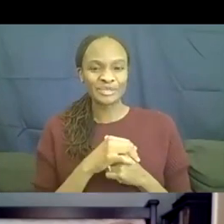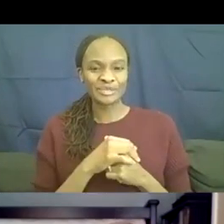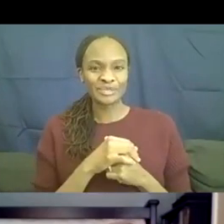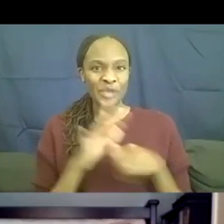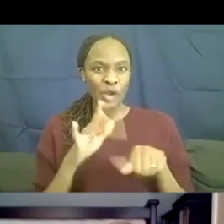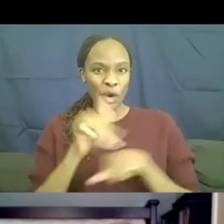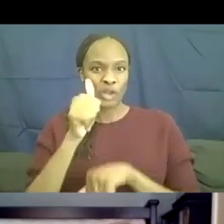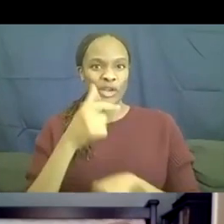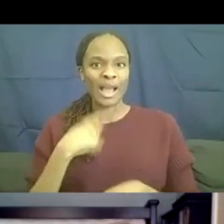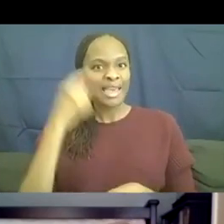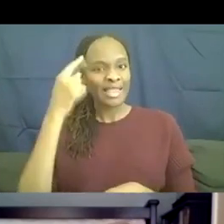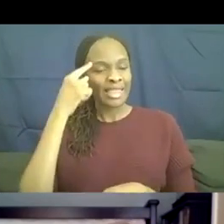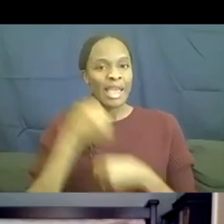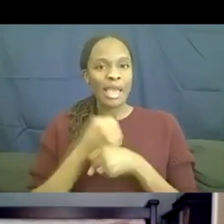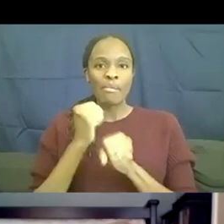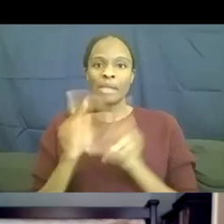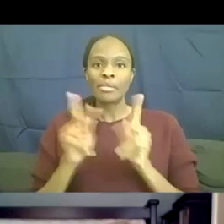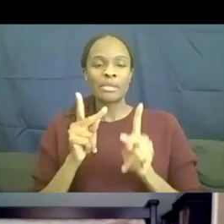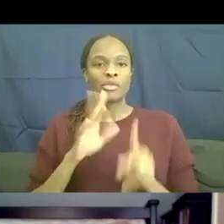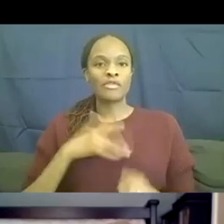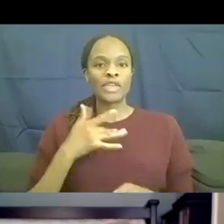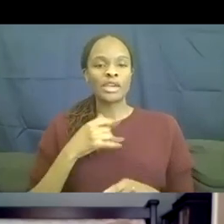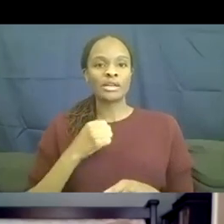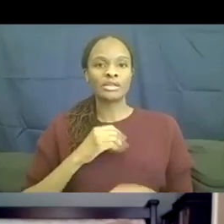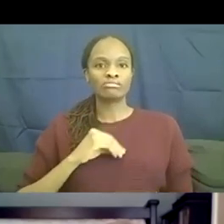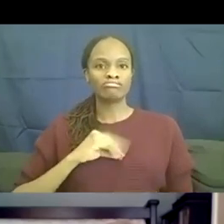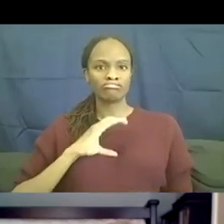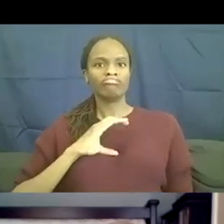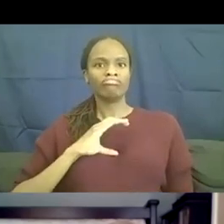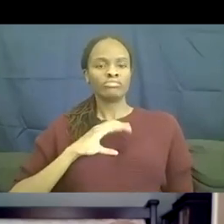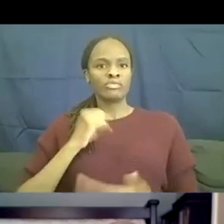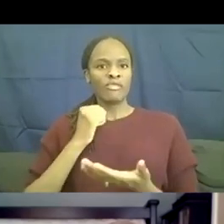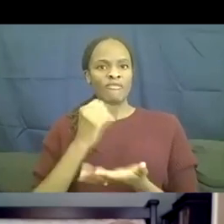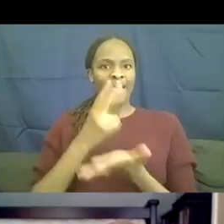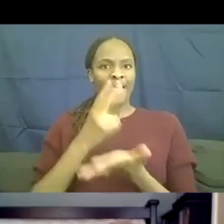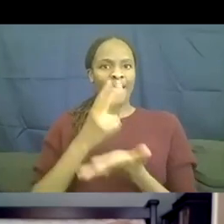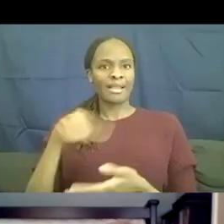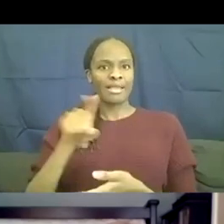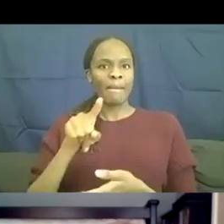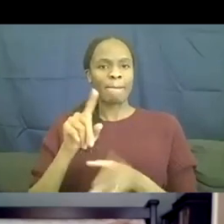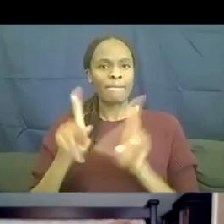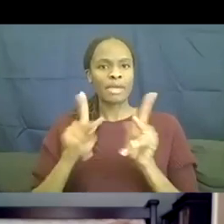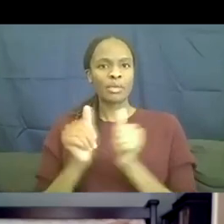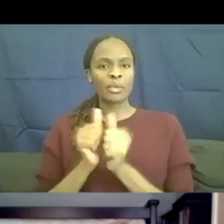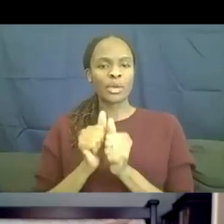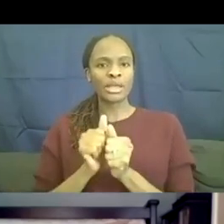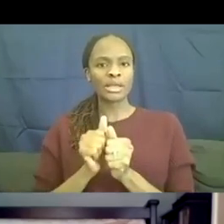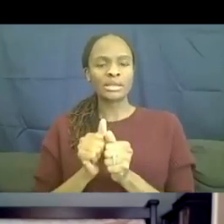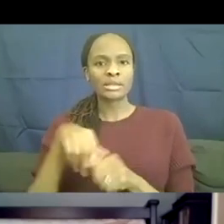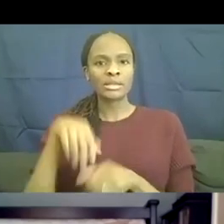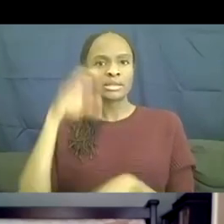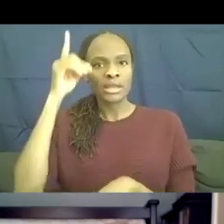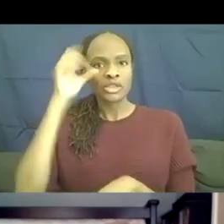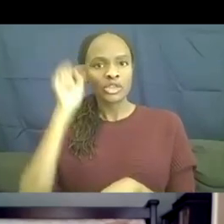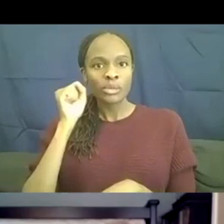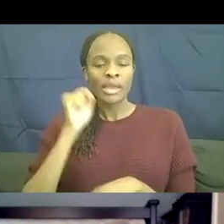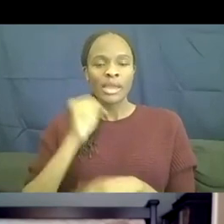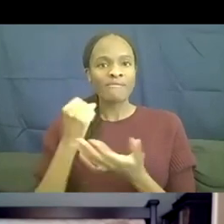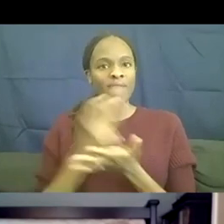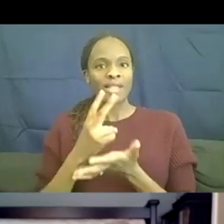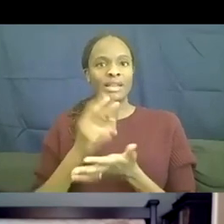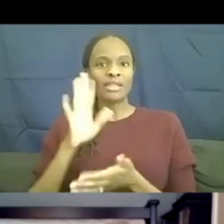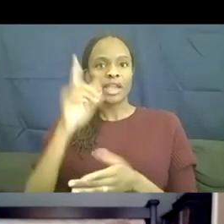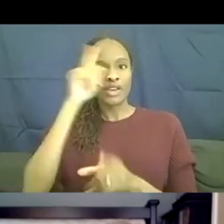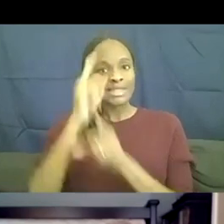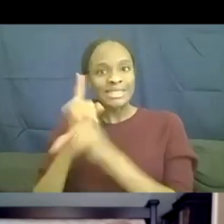families. It validated individuals with Down syndrome. It validated their sibling because they saw other